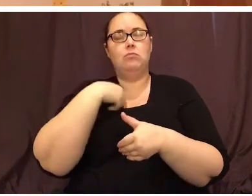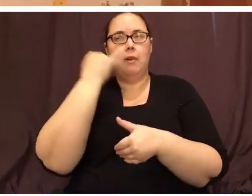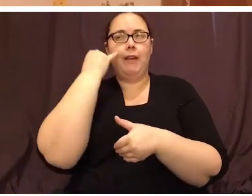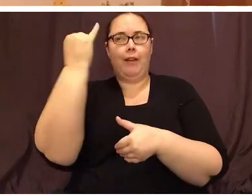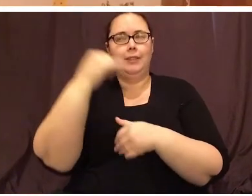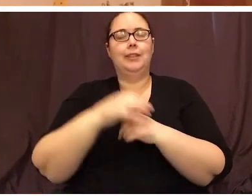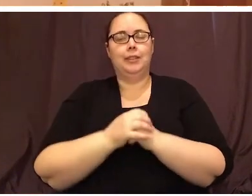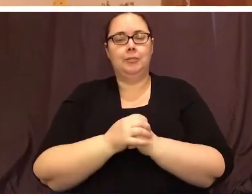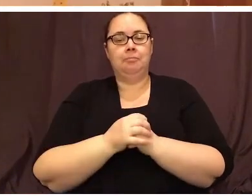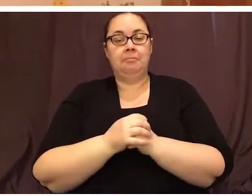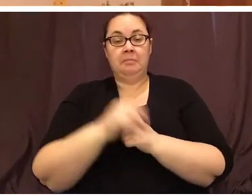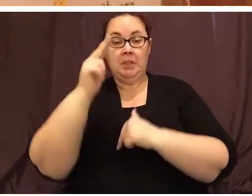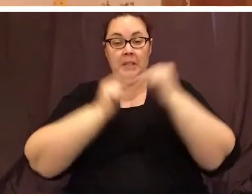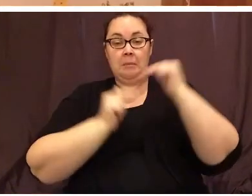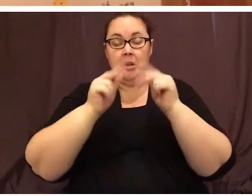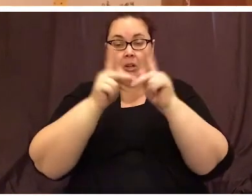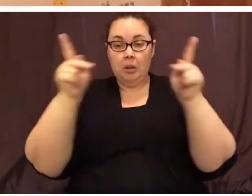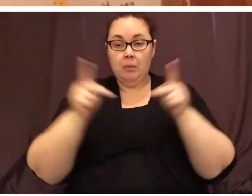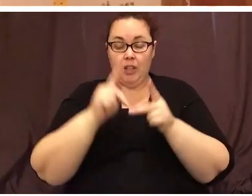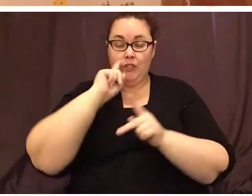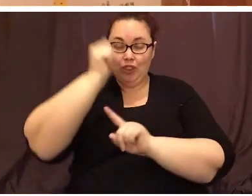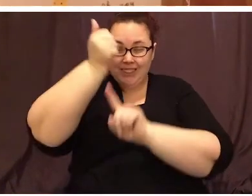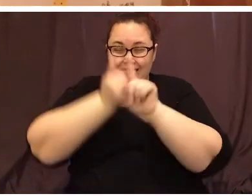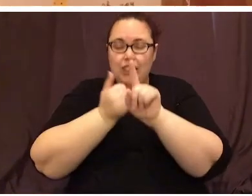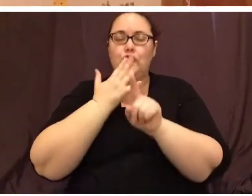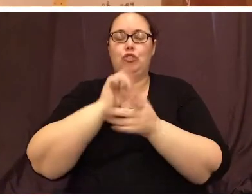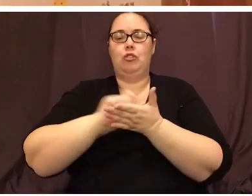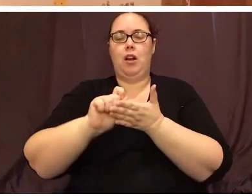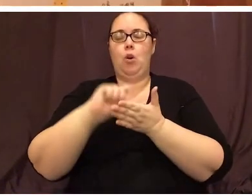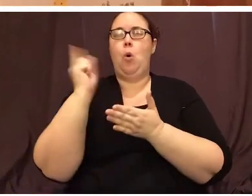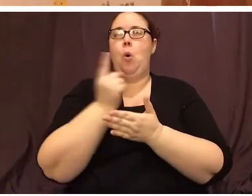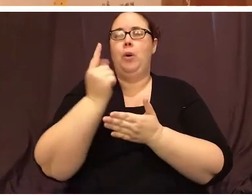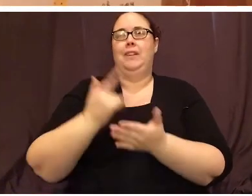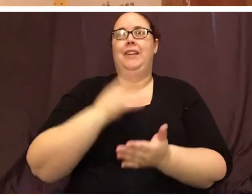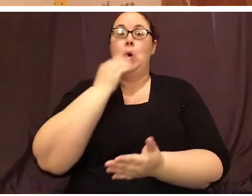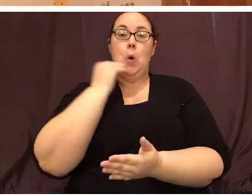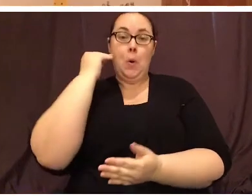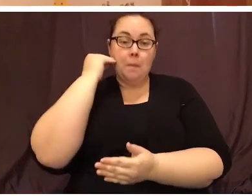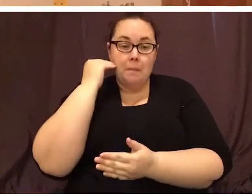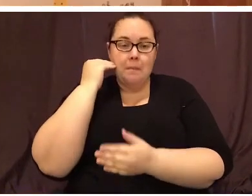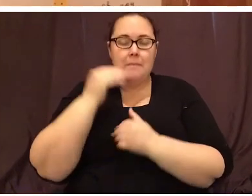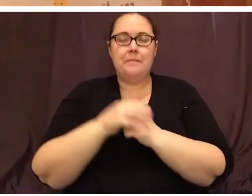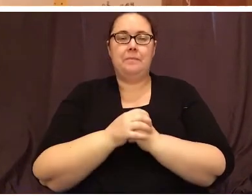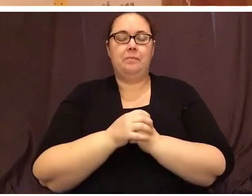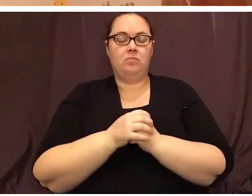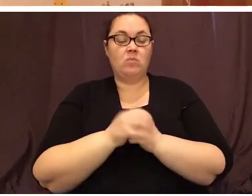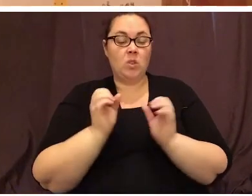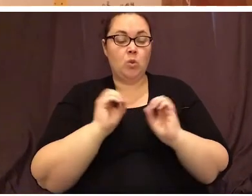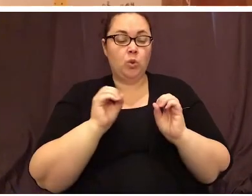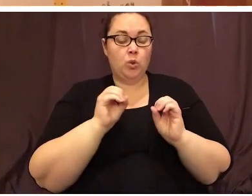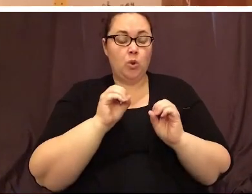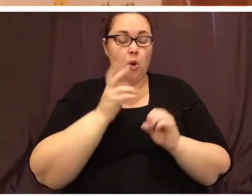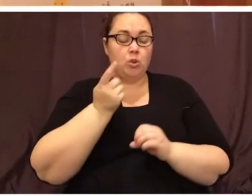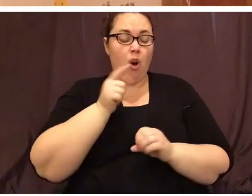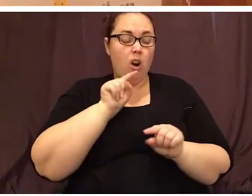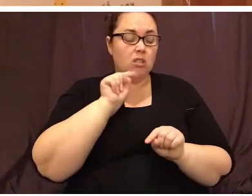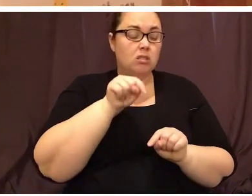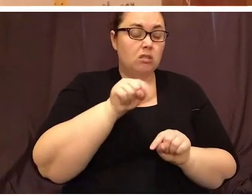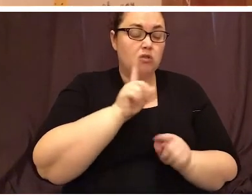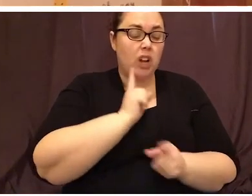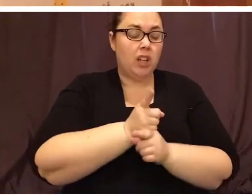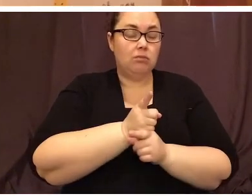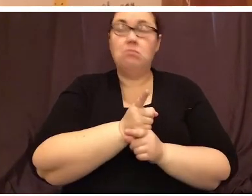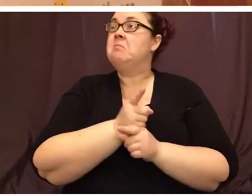He built a place where each crown would always feel at home. There's no dogs down there, are there? Nope.